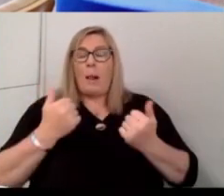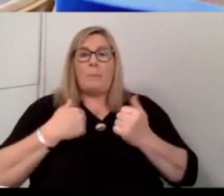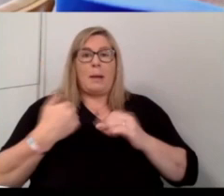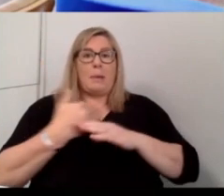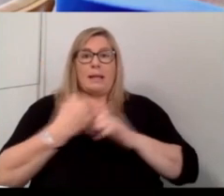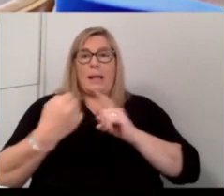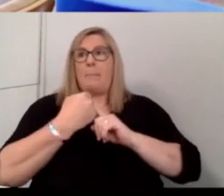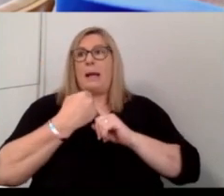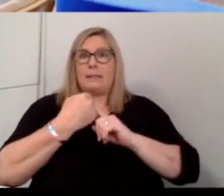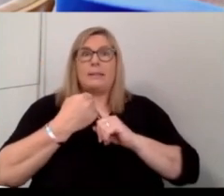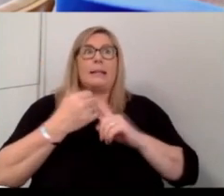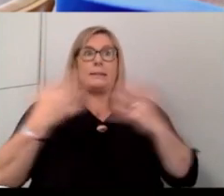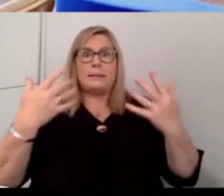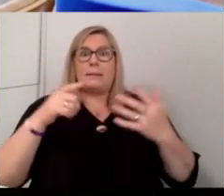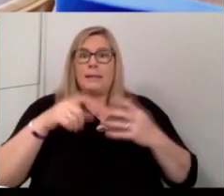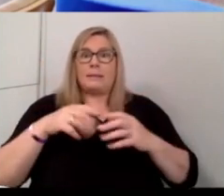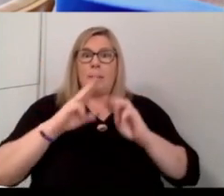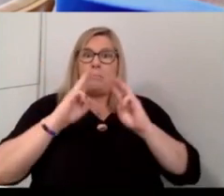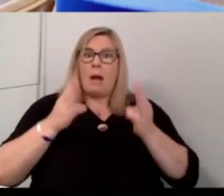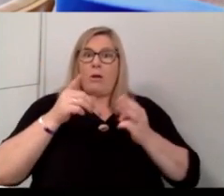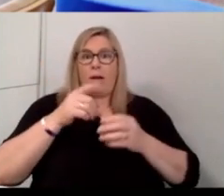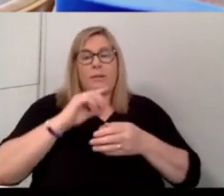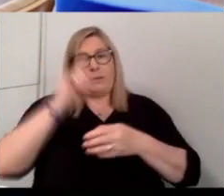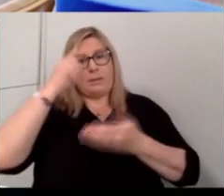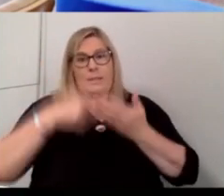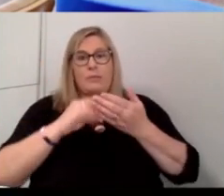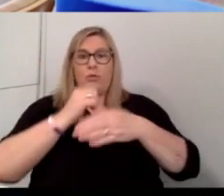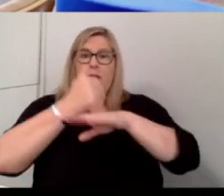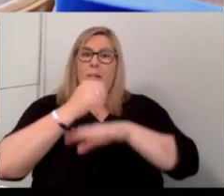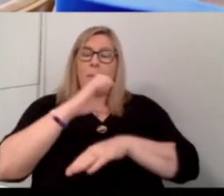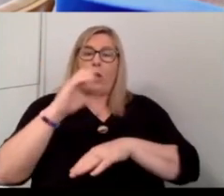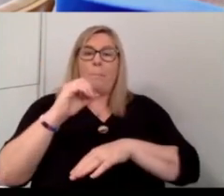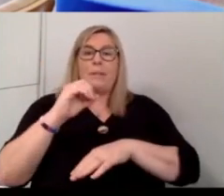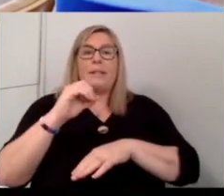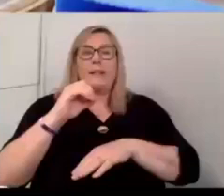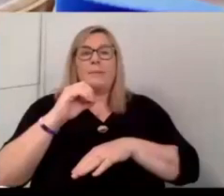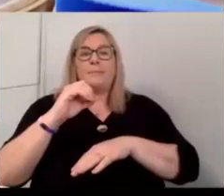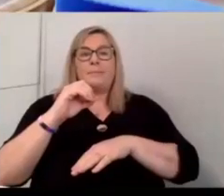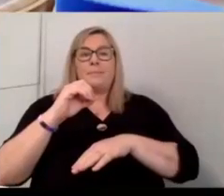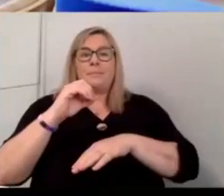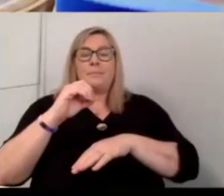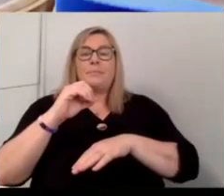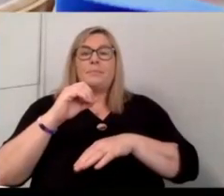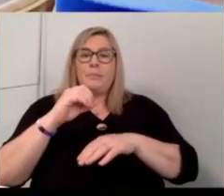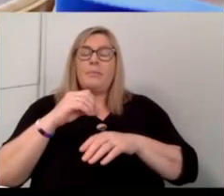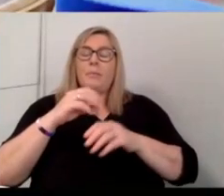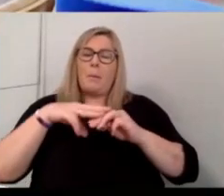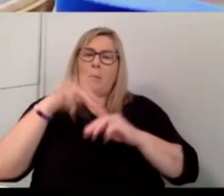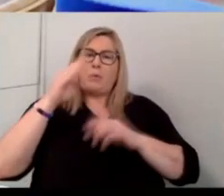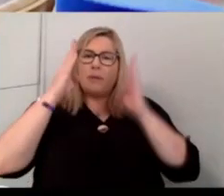the power of this medium that I decided to set up a company which is largely health focused